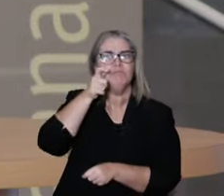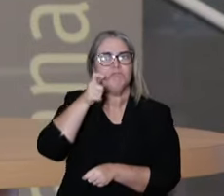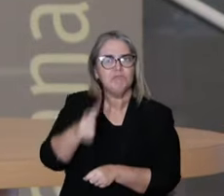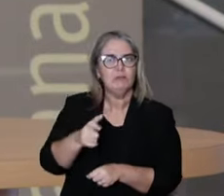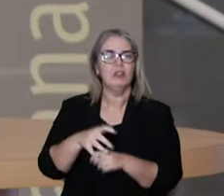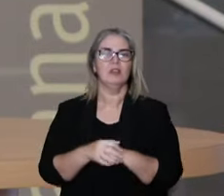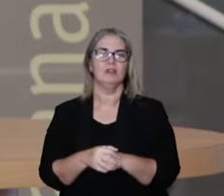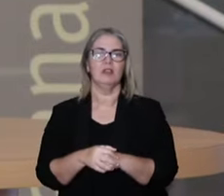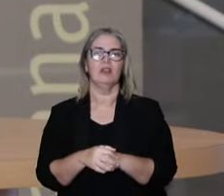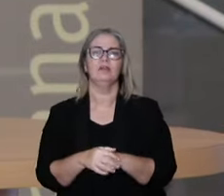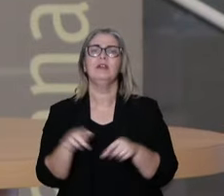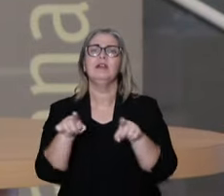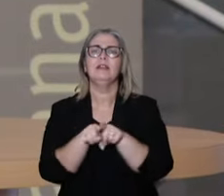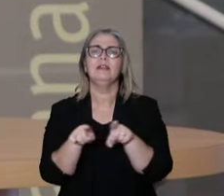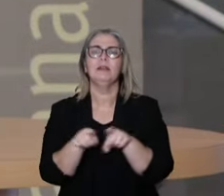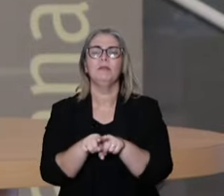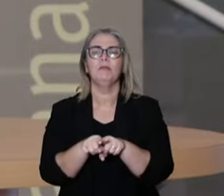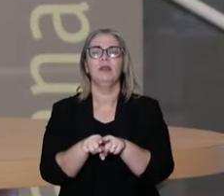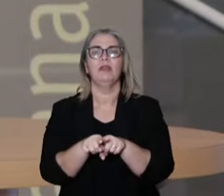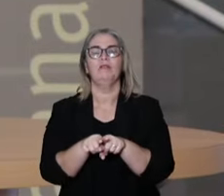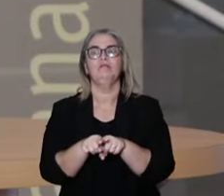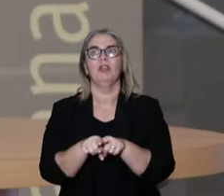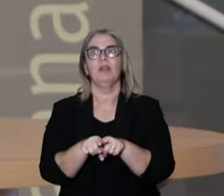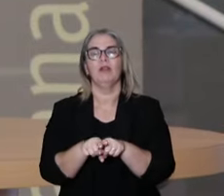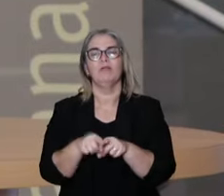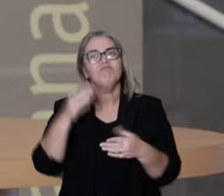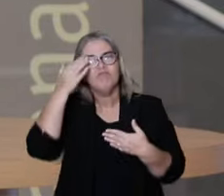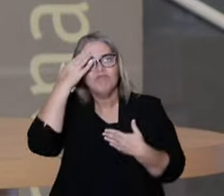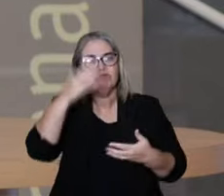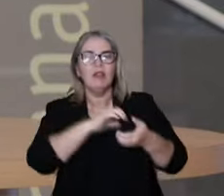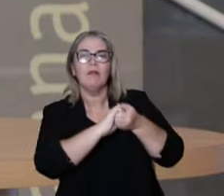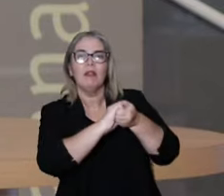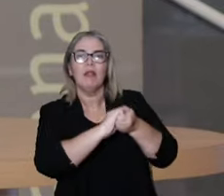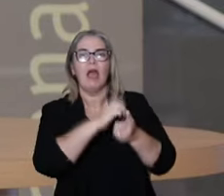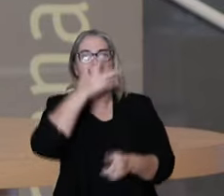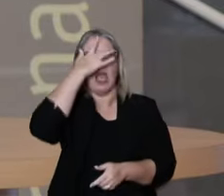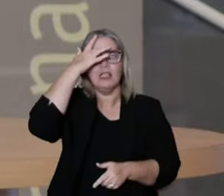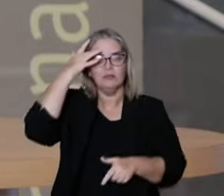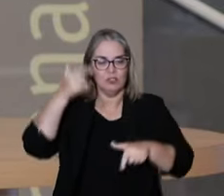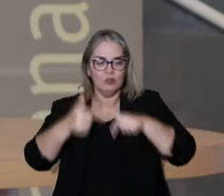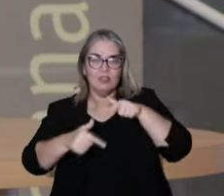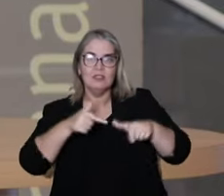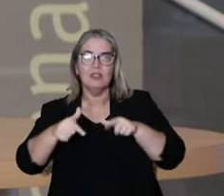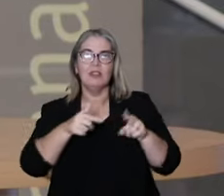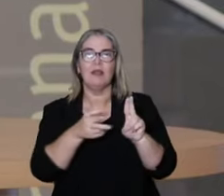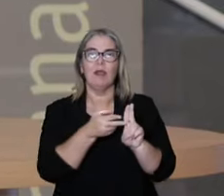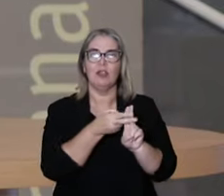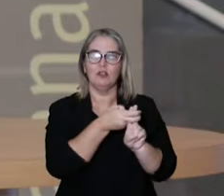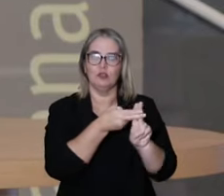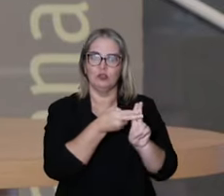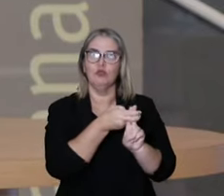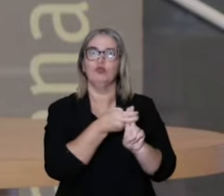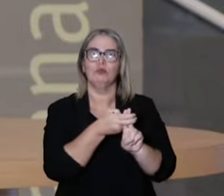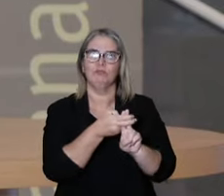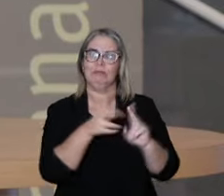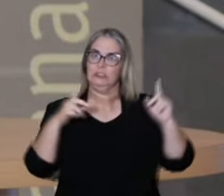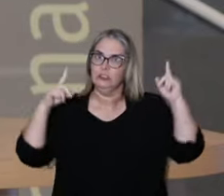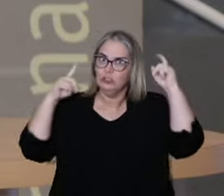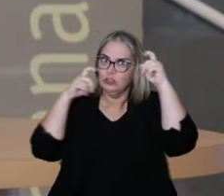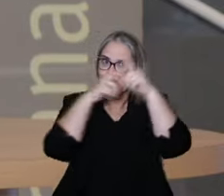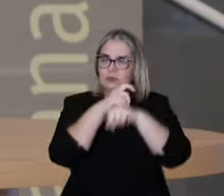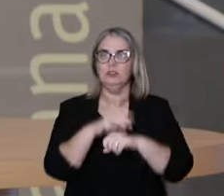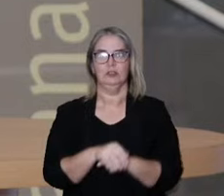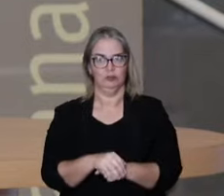thinking, and start by greeting all the workers at the public health system in Brazil. So over the